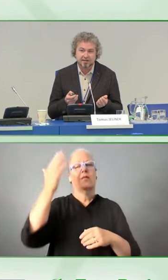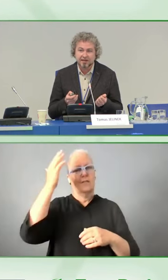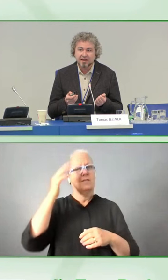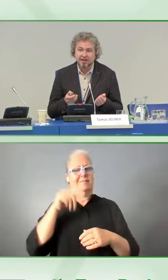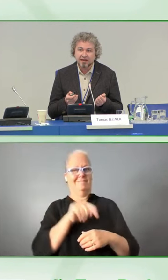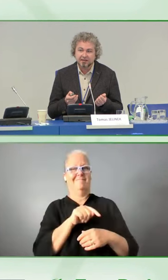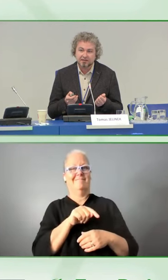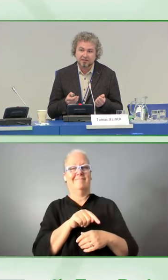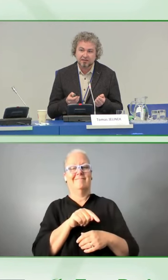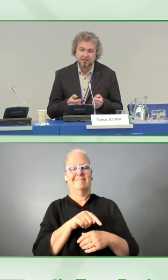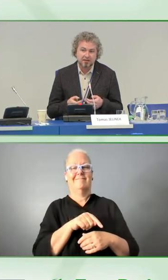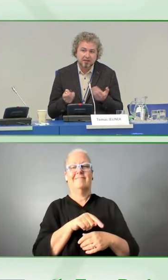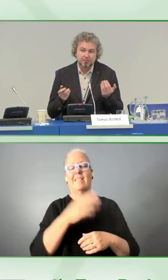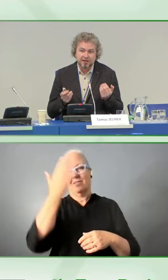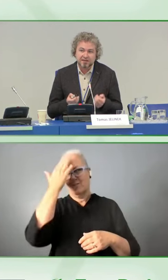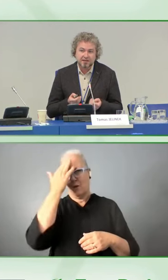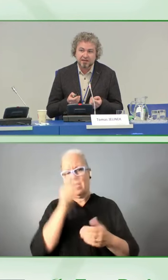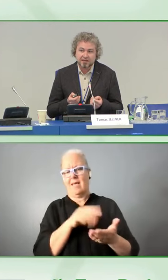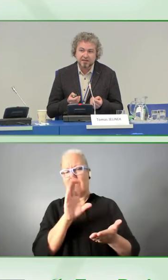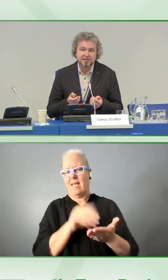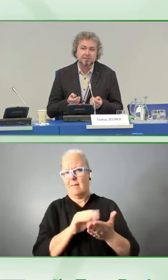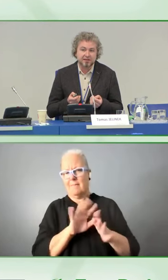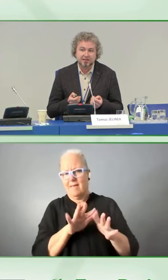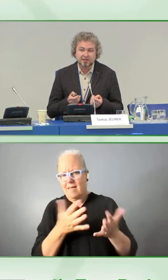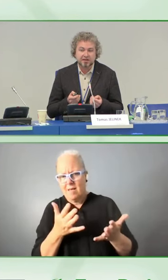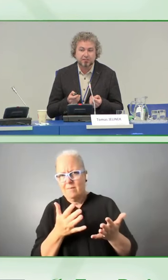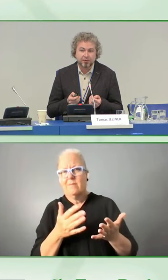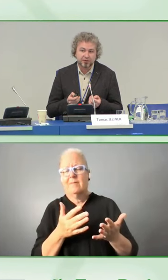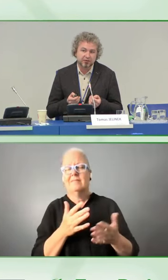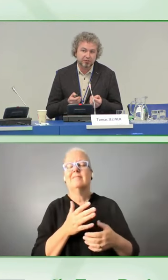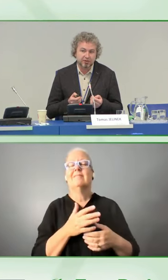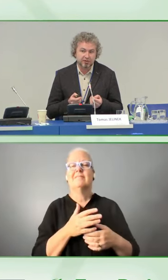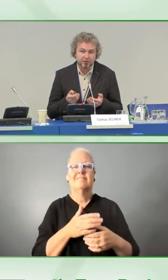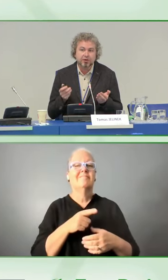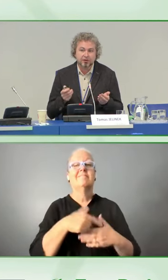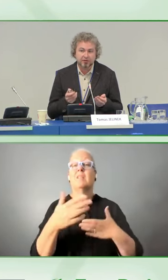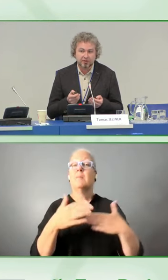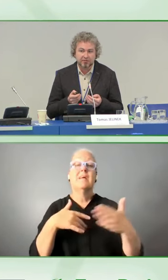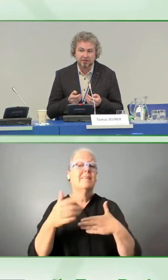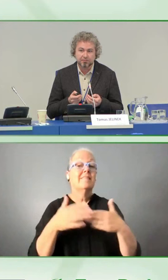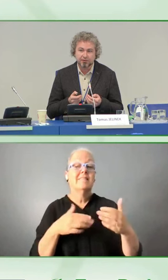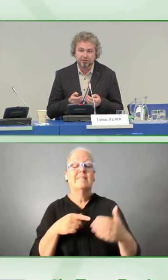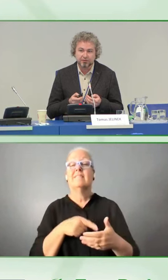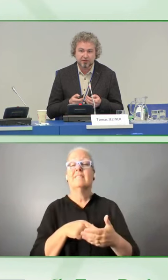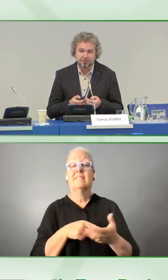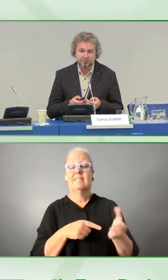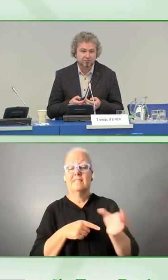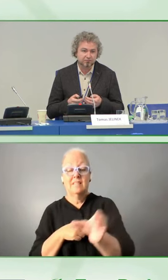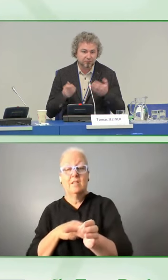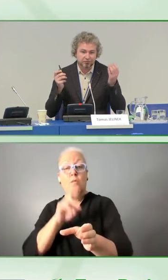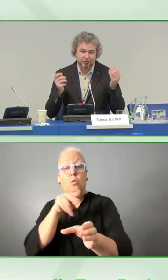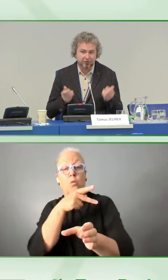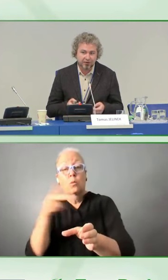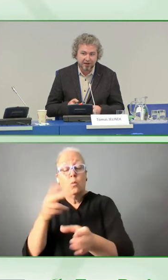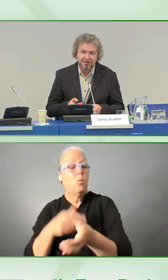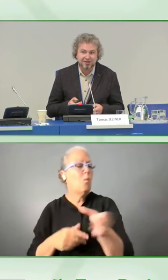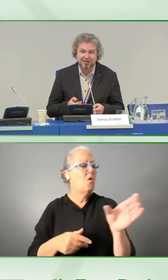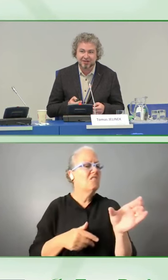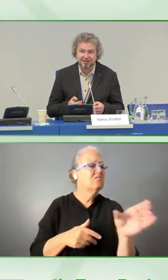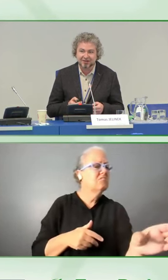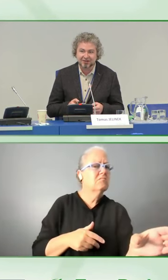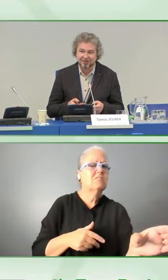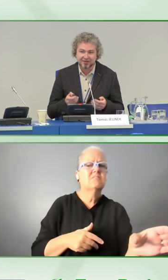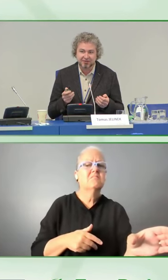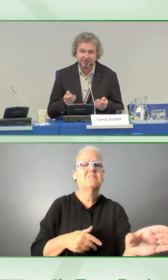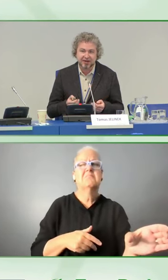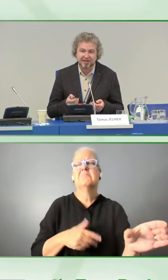app works. And basically it doesn't matter if they point to the euro or if they point to some Uganda